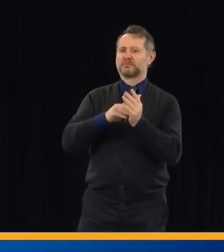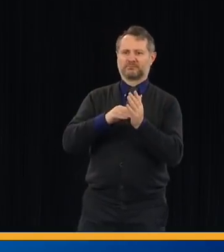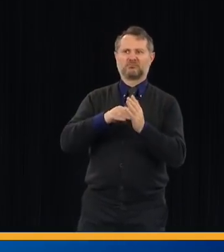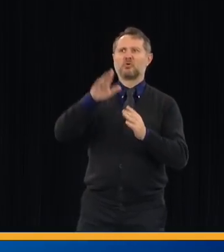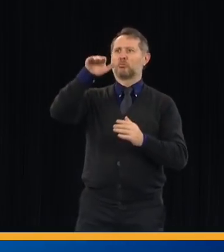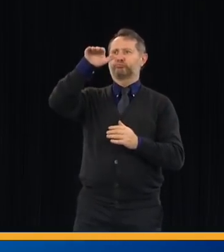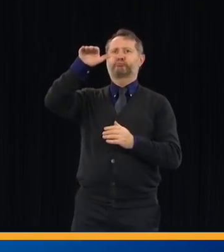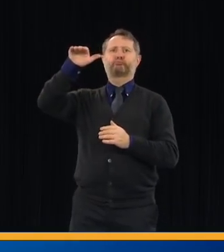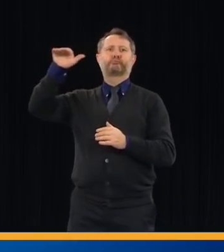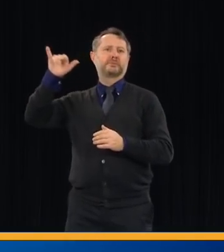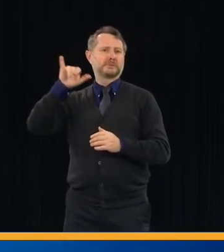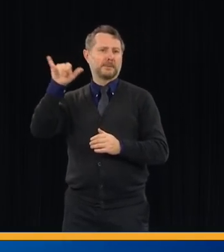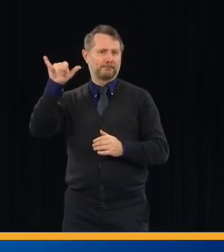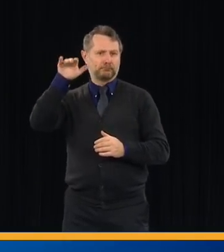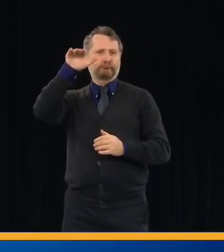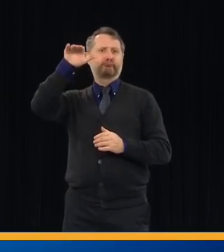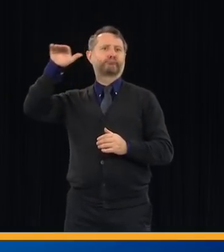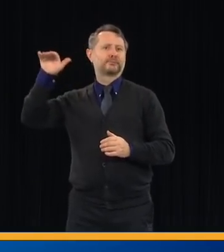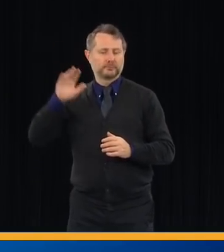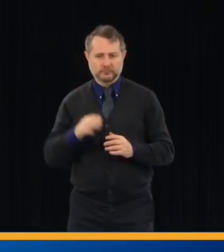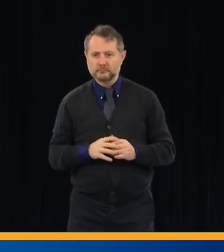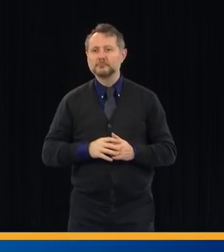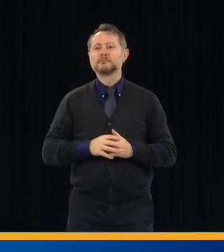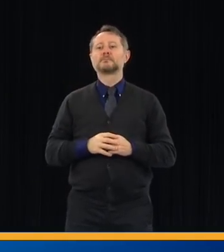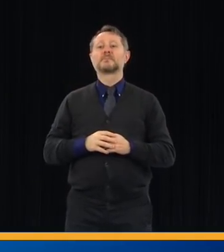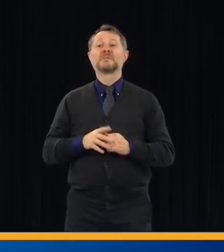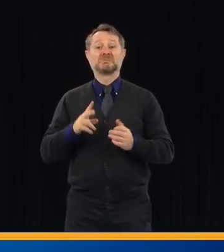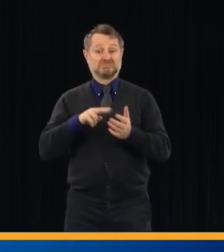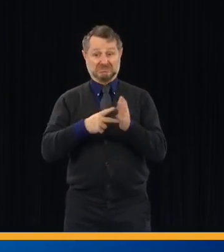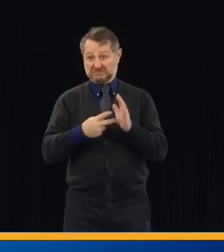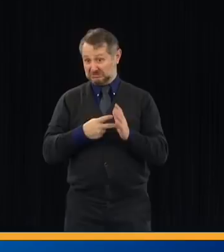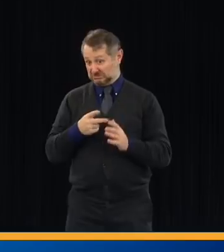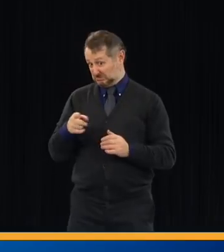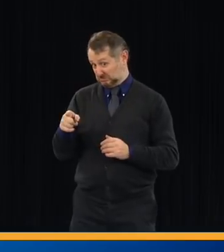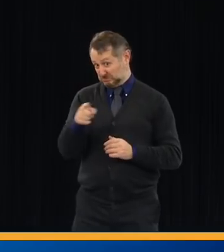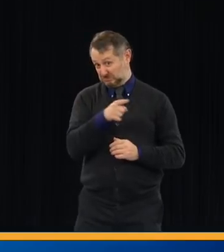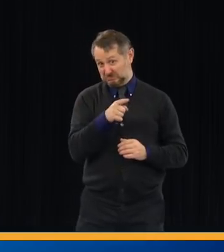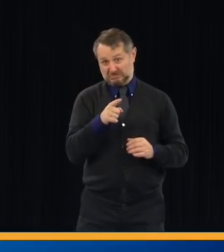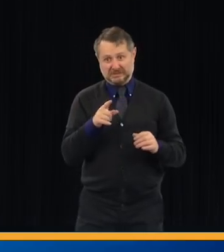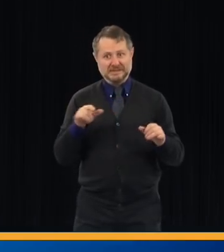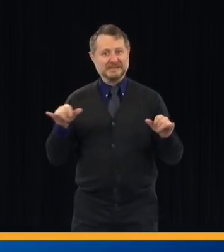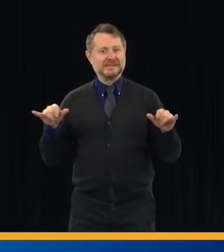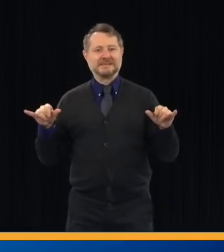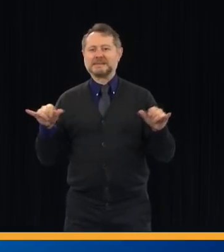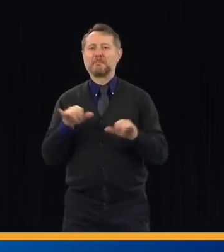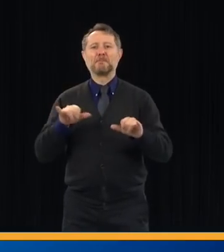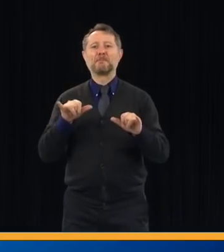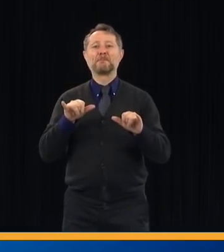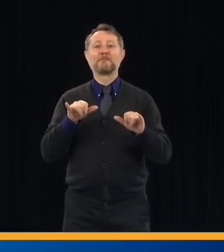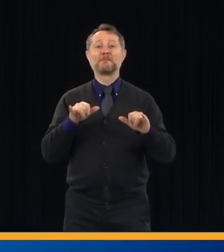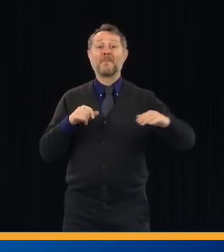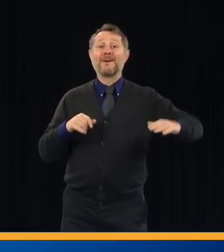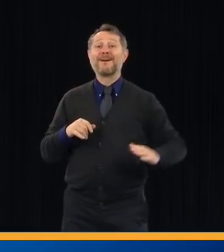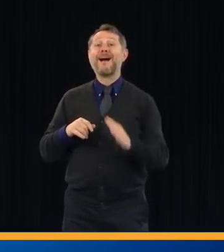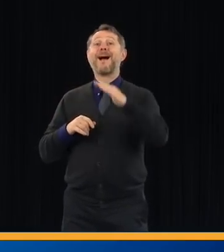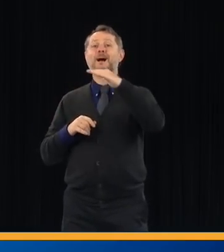So it's all reinforcing the same thing, a flattening of all these numbers.